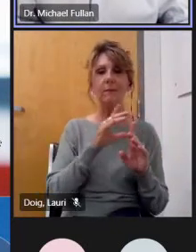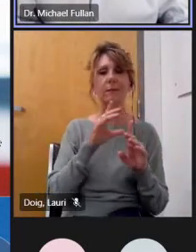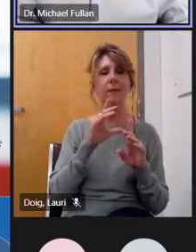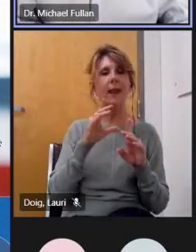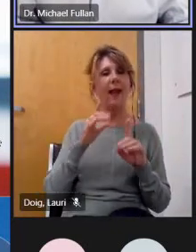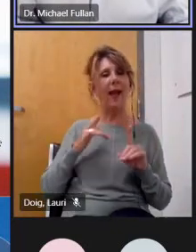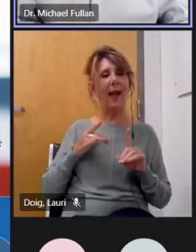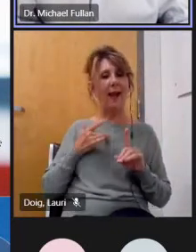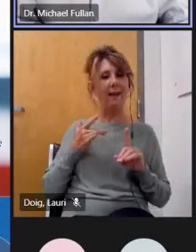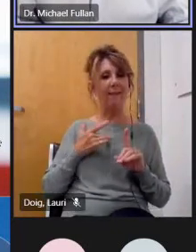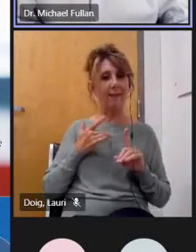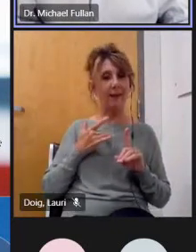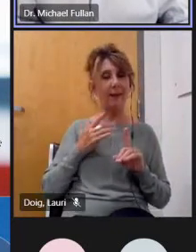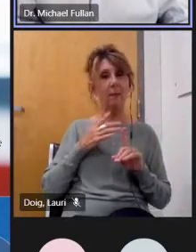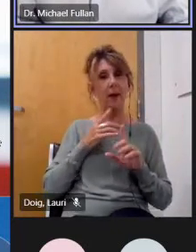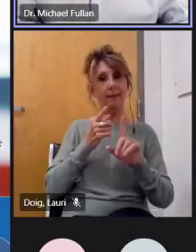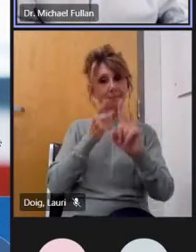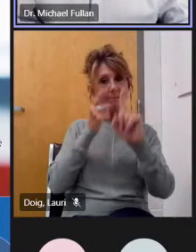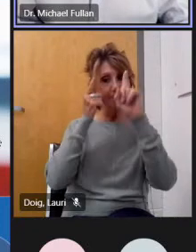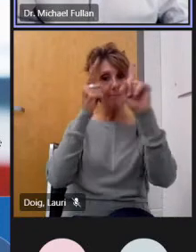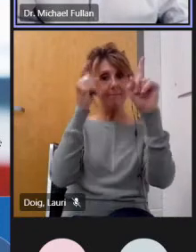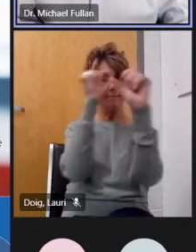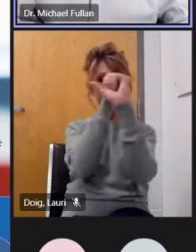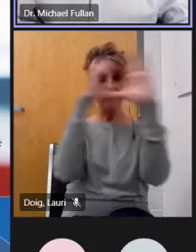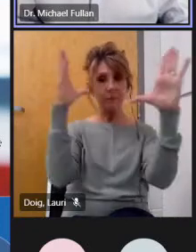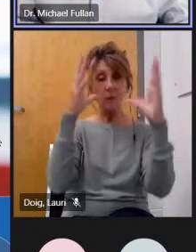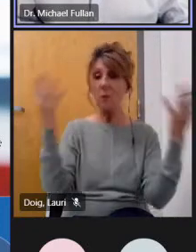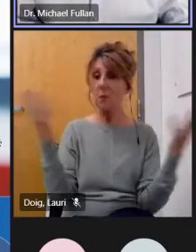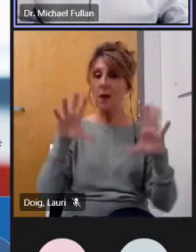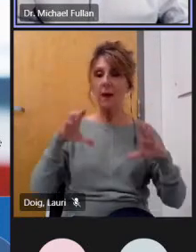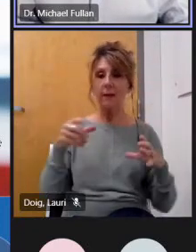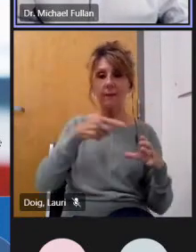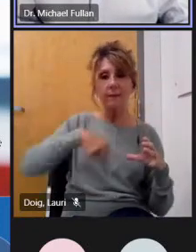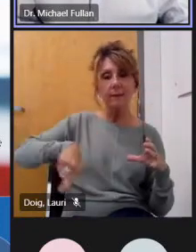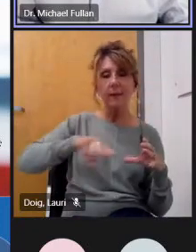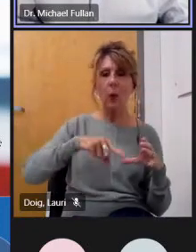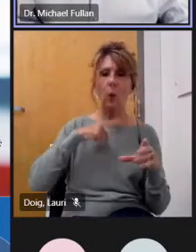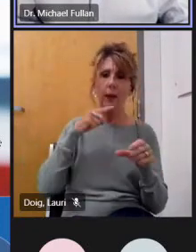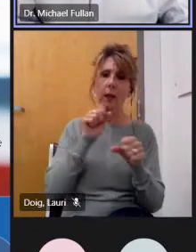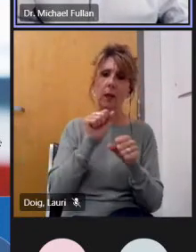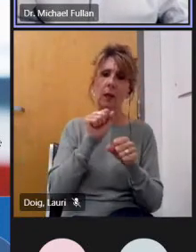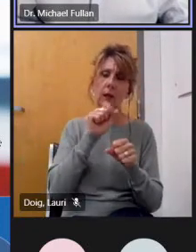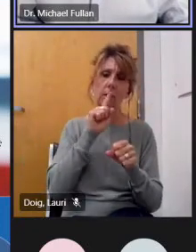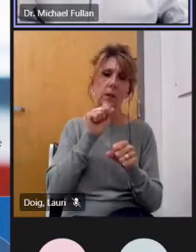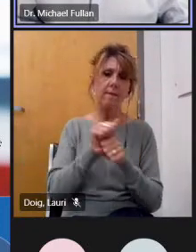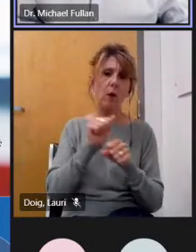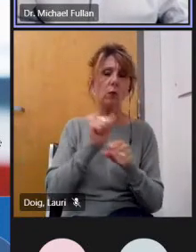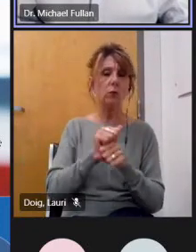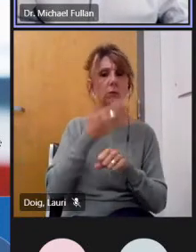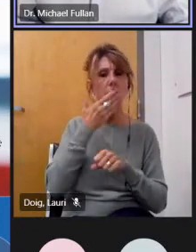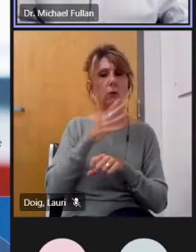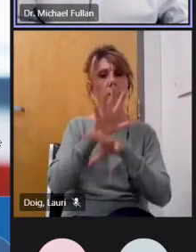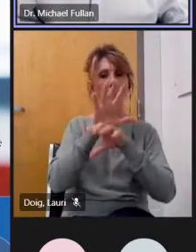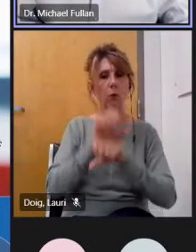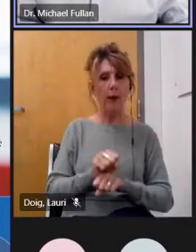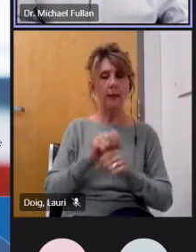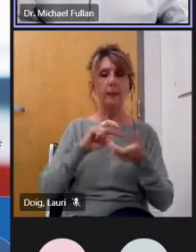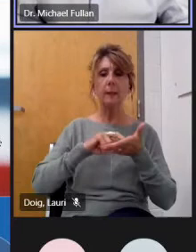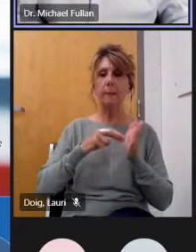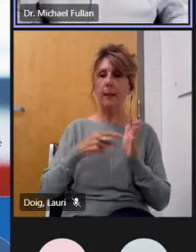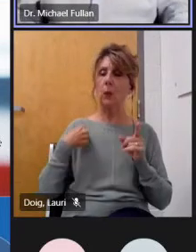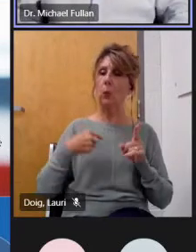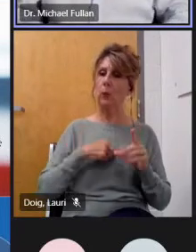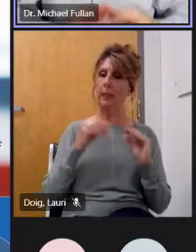things should be said one is our devotion to practice that 80 of our best ideas come from leading practitioners